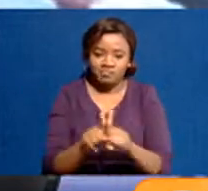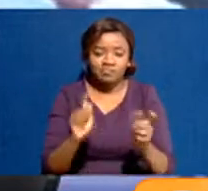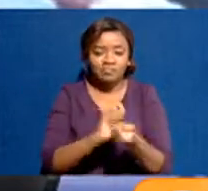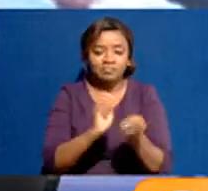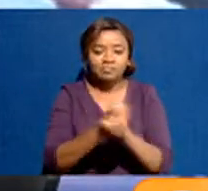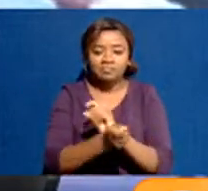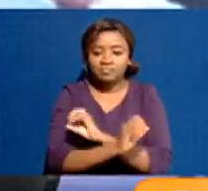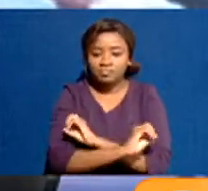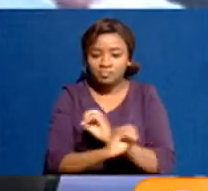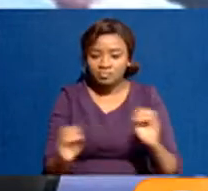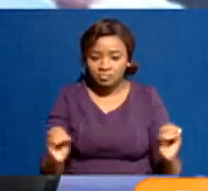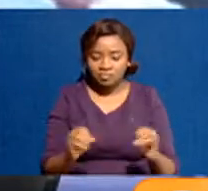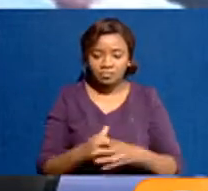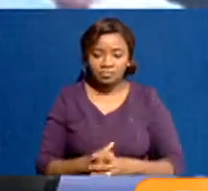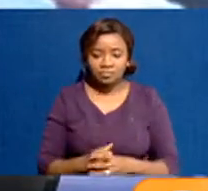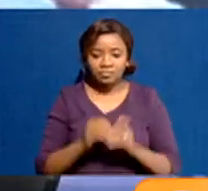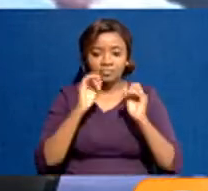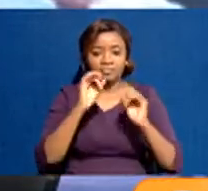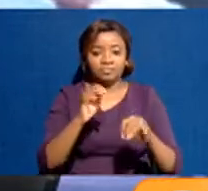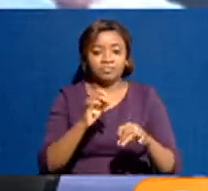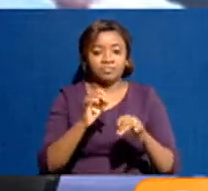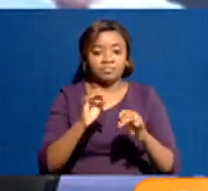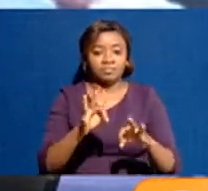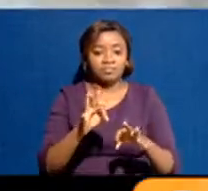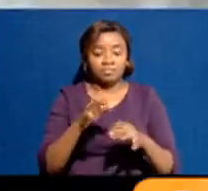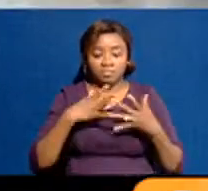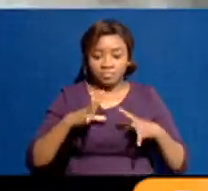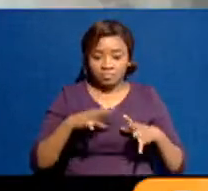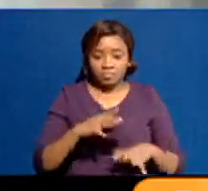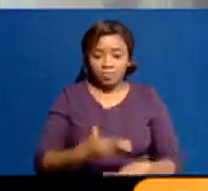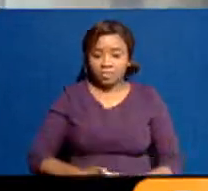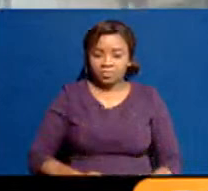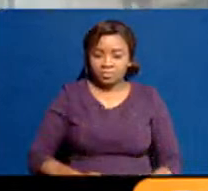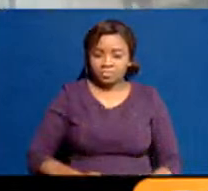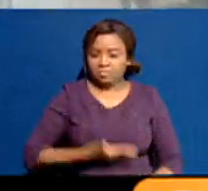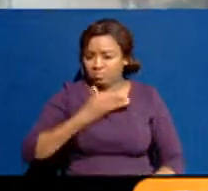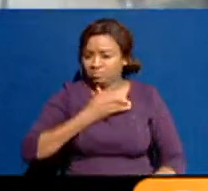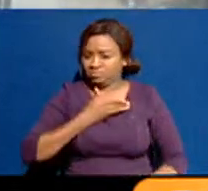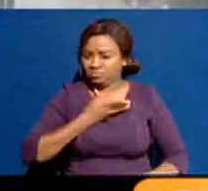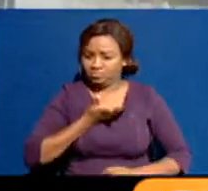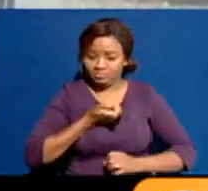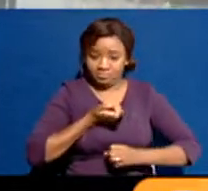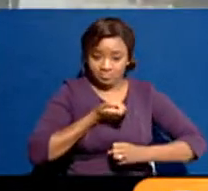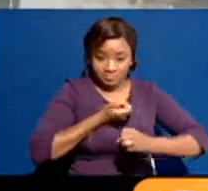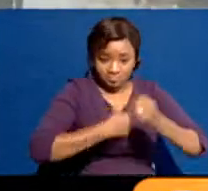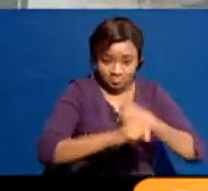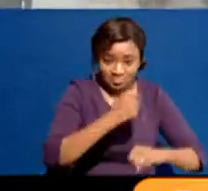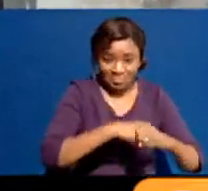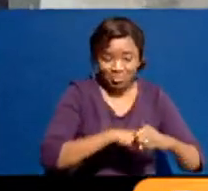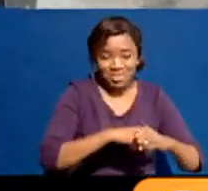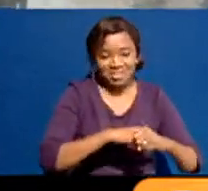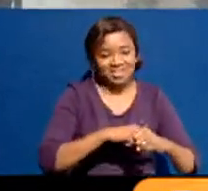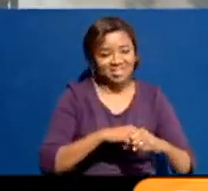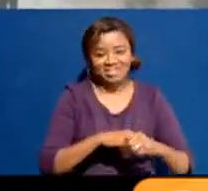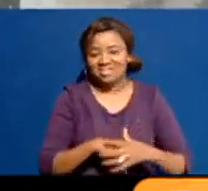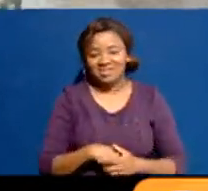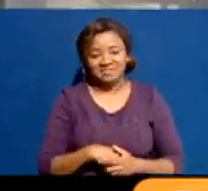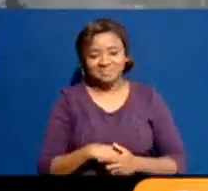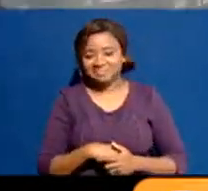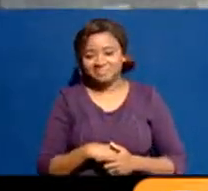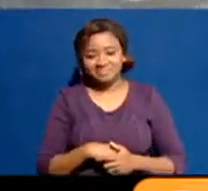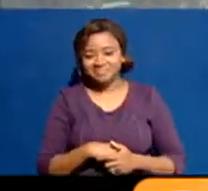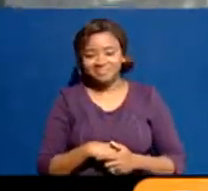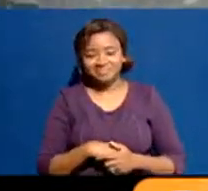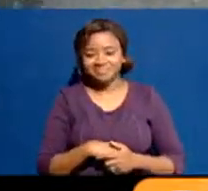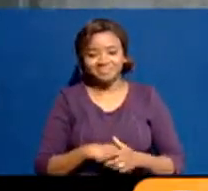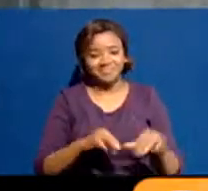when people speak or act in anger or emotion, you're bound to make mistakes. And I really want as a country to sober up a little bit. Because today, we